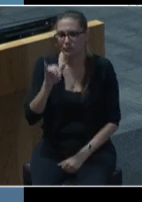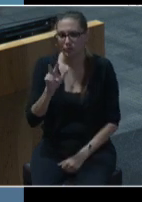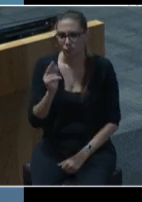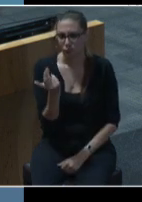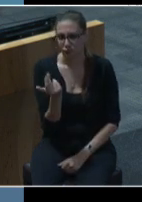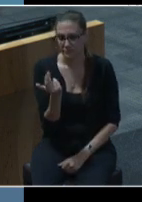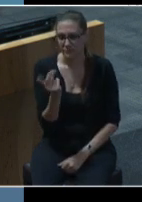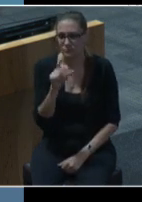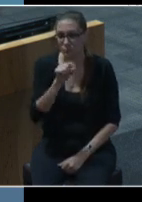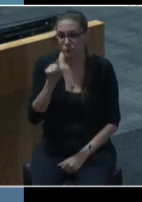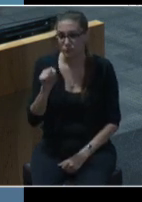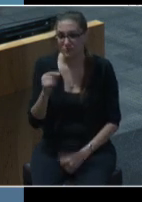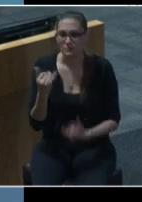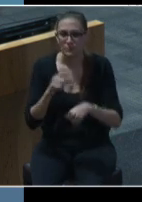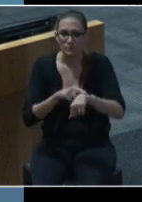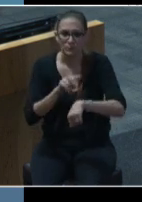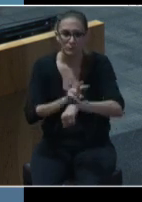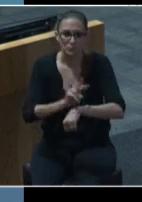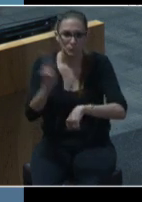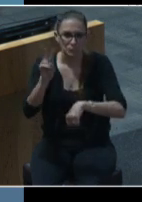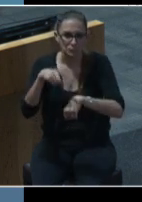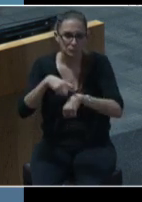2020 it's 2 p.m.